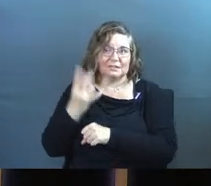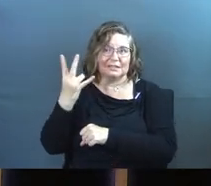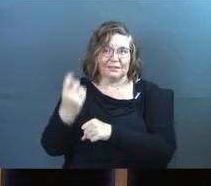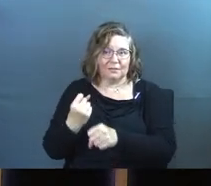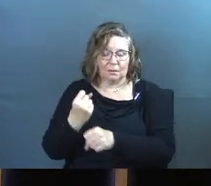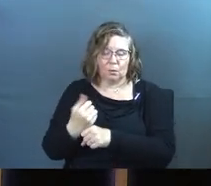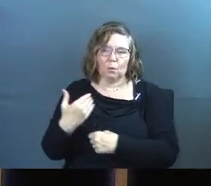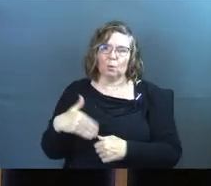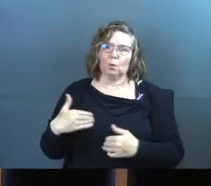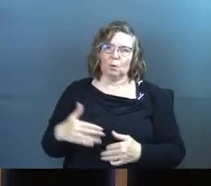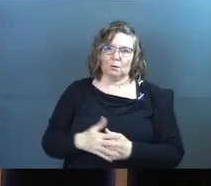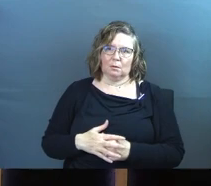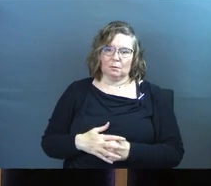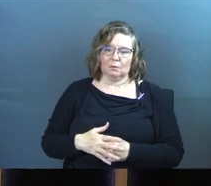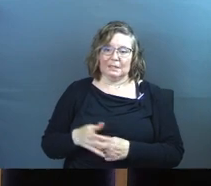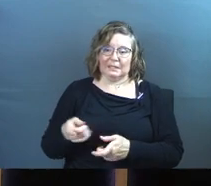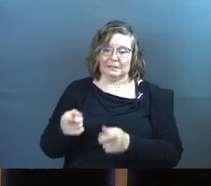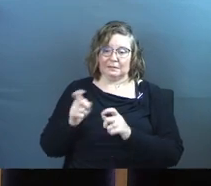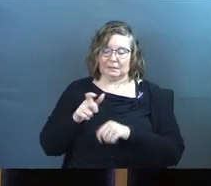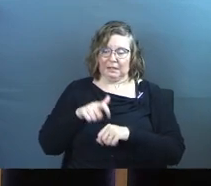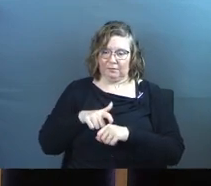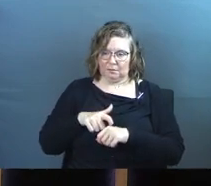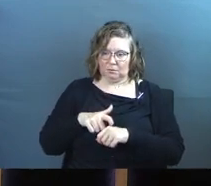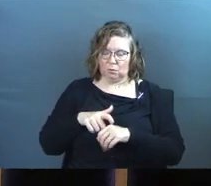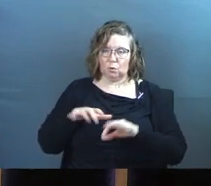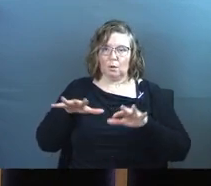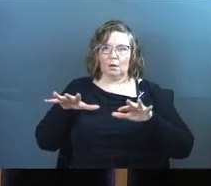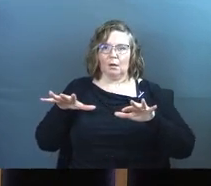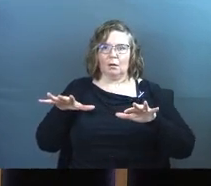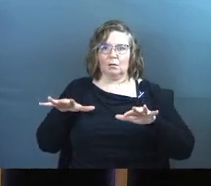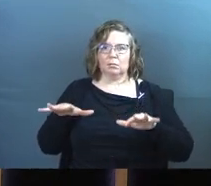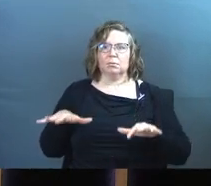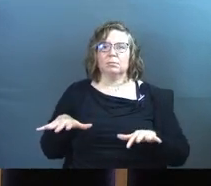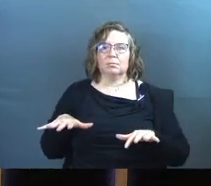What additional time did it give that family just to chill out?